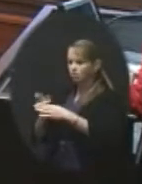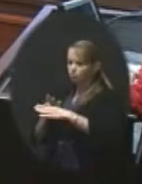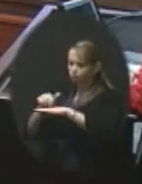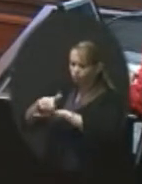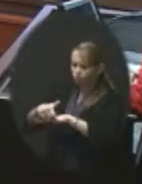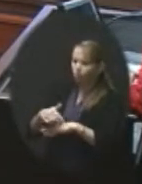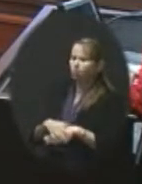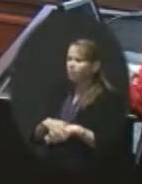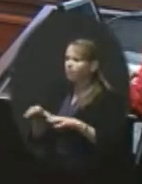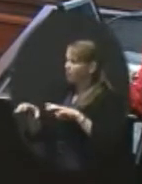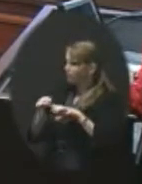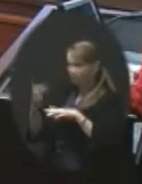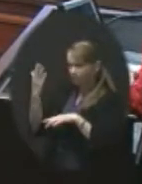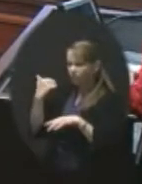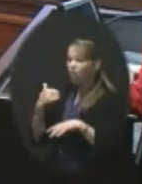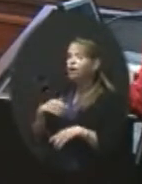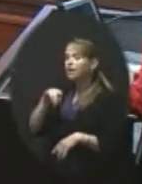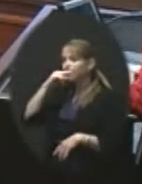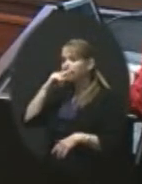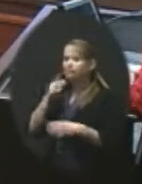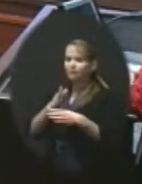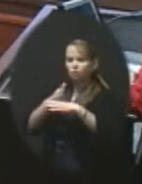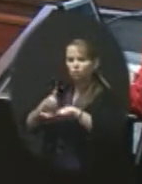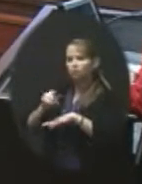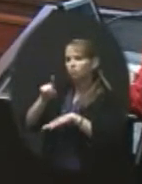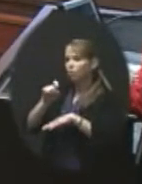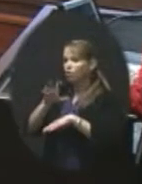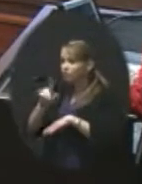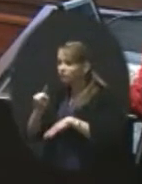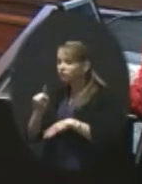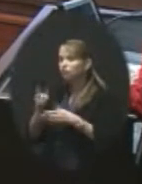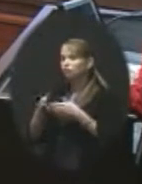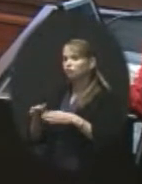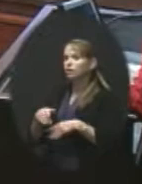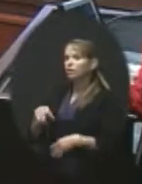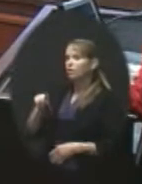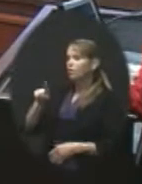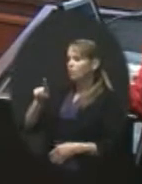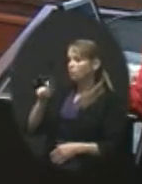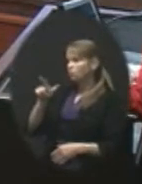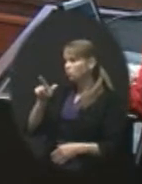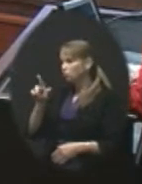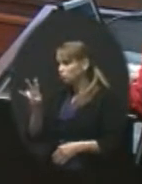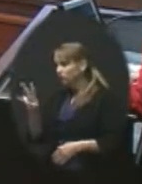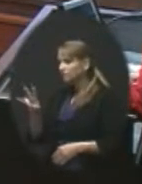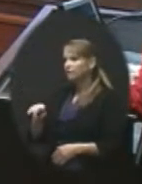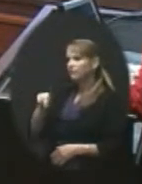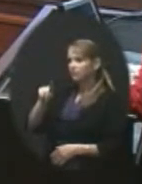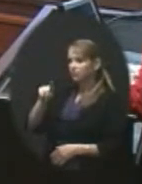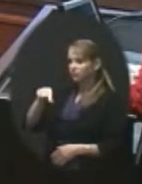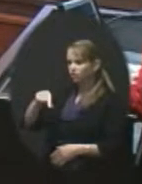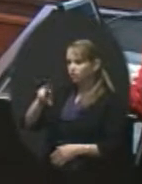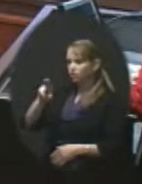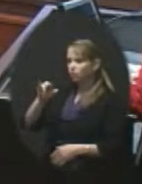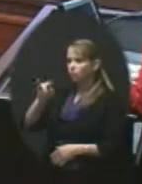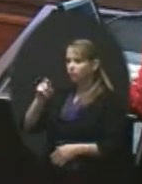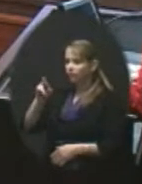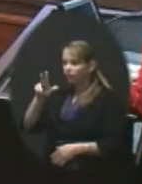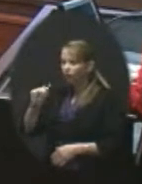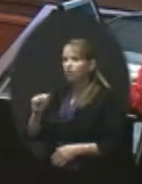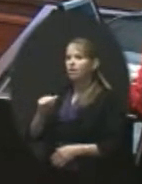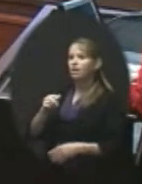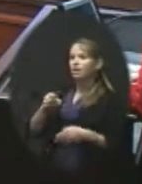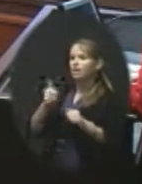kids going across 151st street, 143rd, every, every 127th, every main thorough black bomb, every